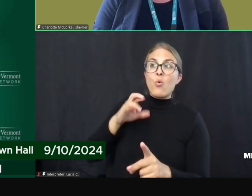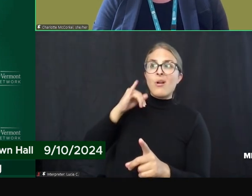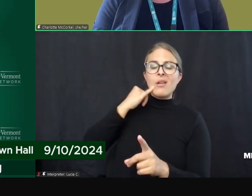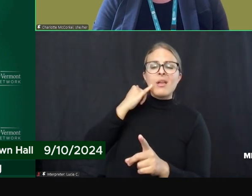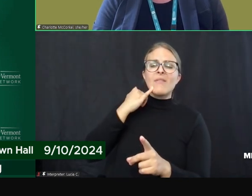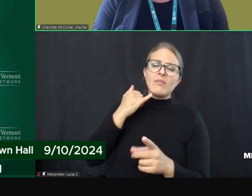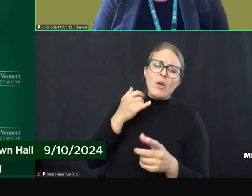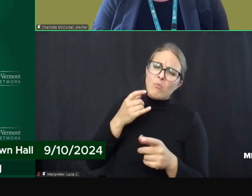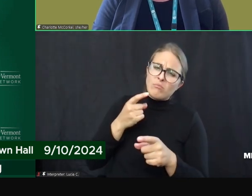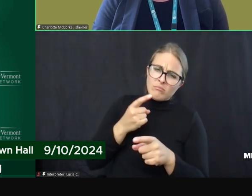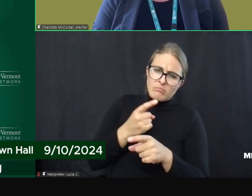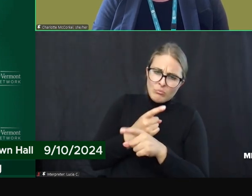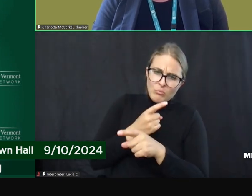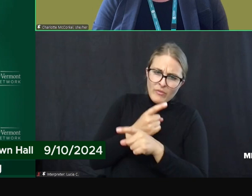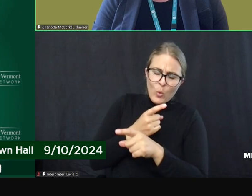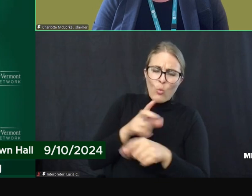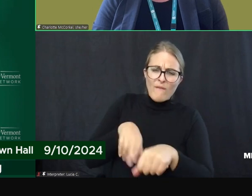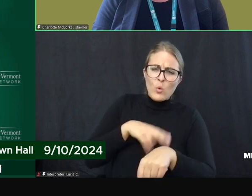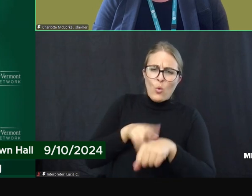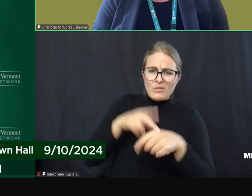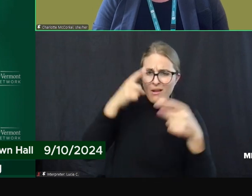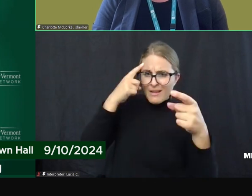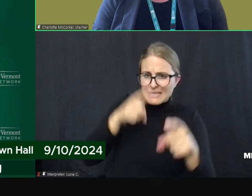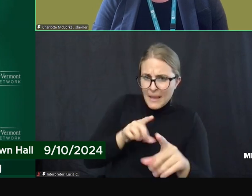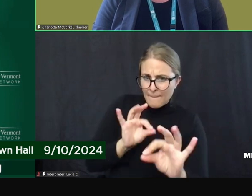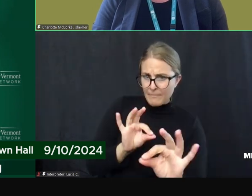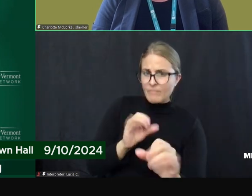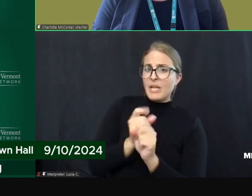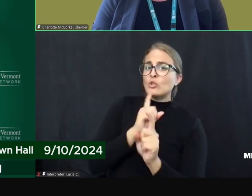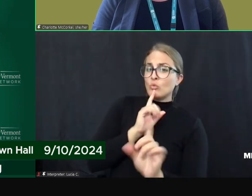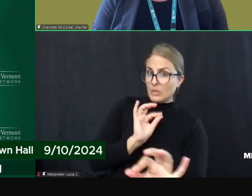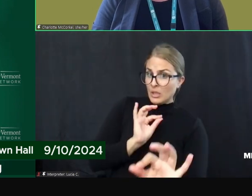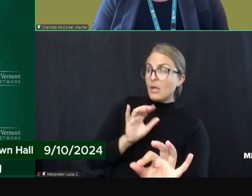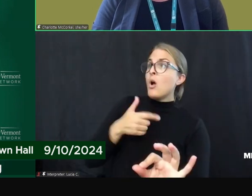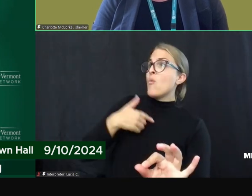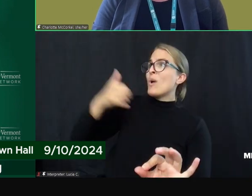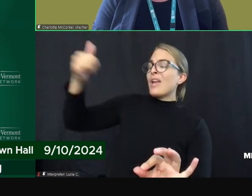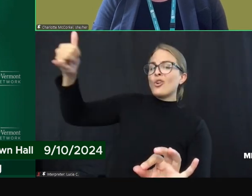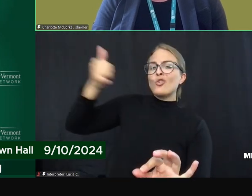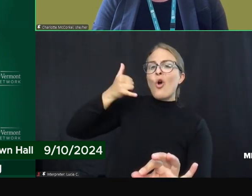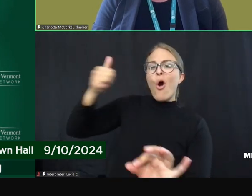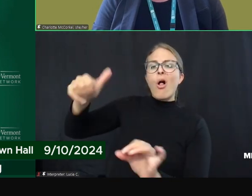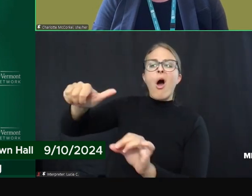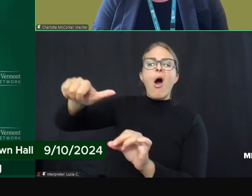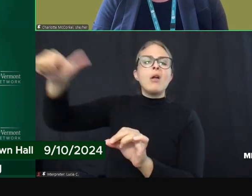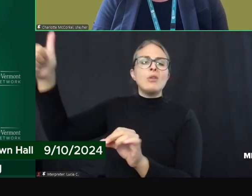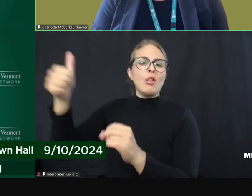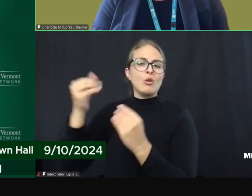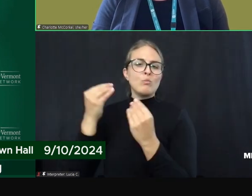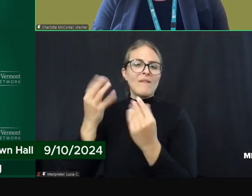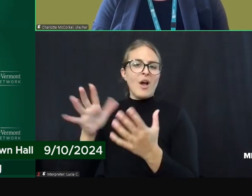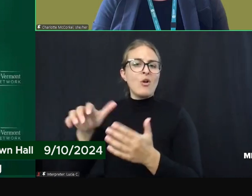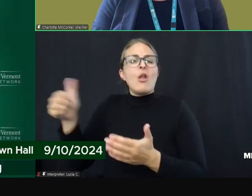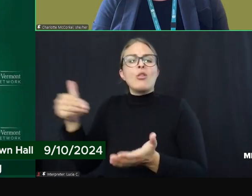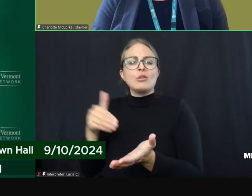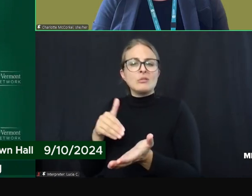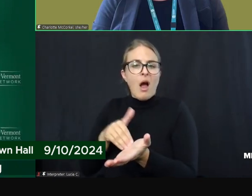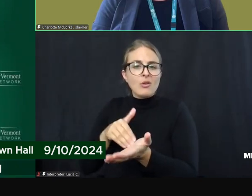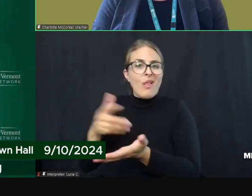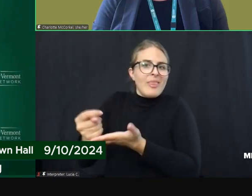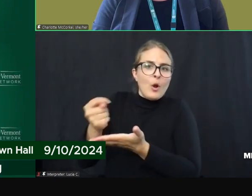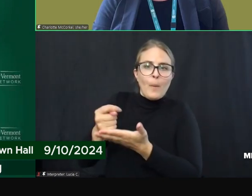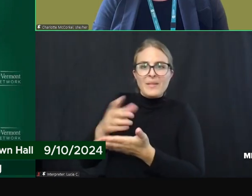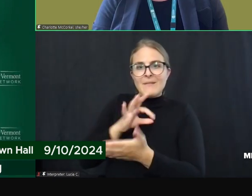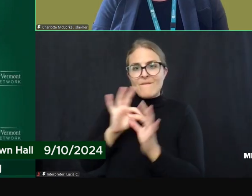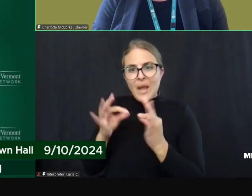consents are in place so that we can coordinate care back and forth to ensure a seamless experience and that